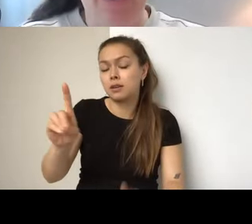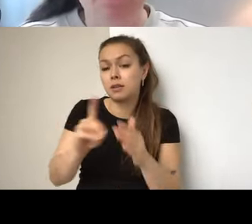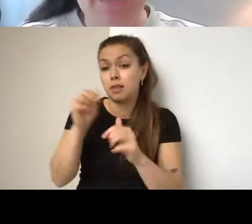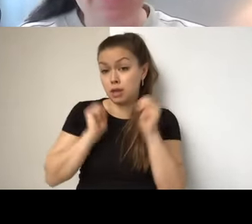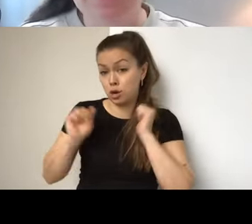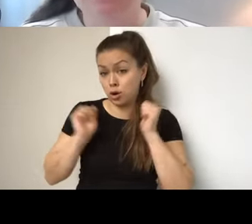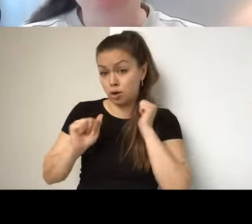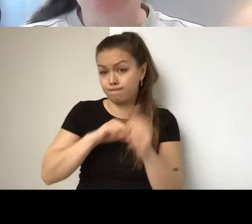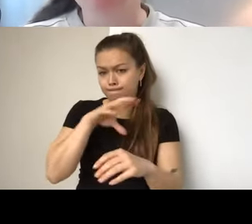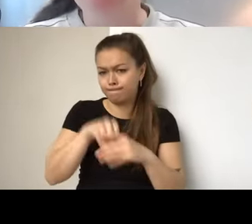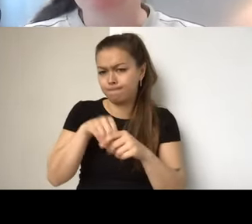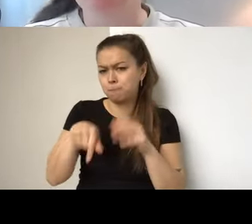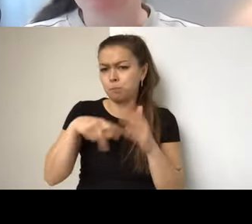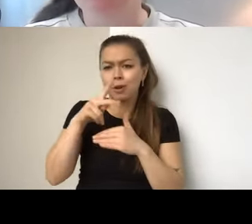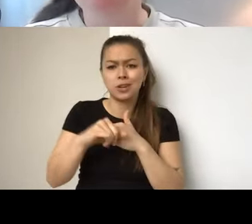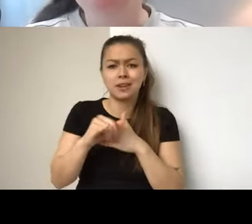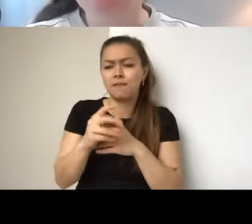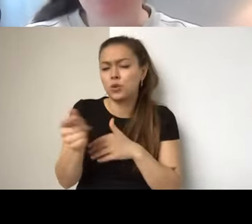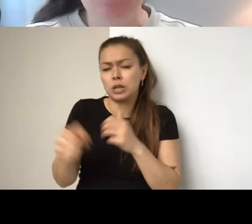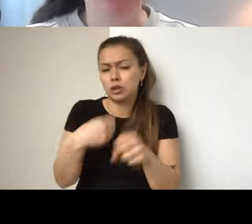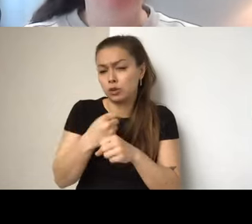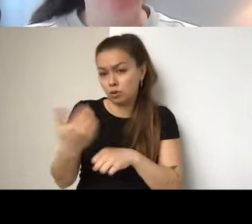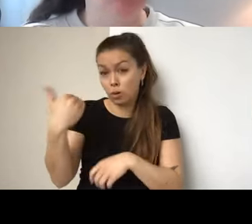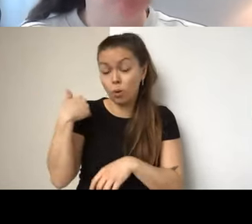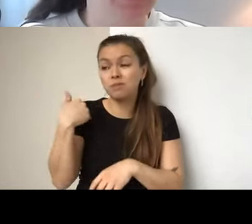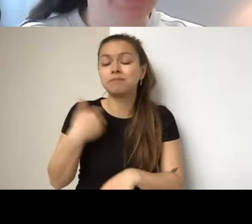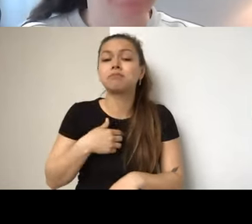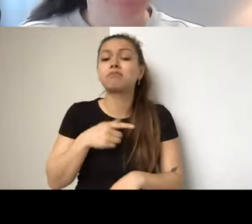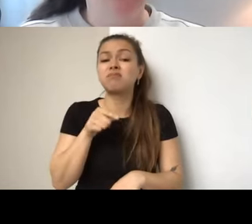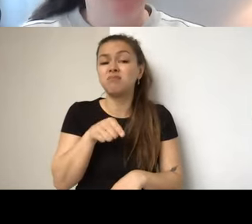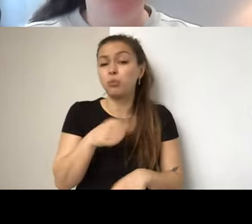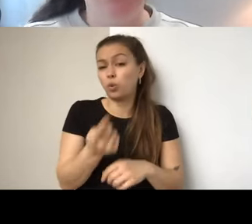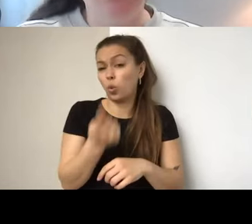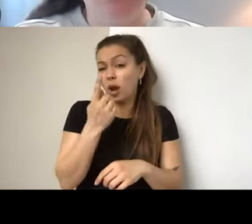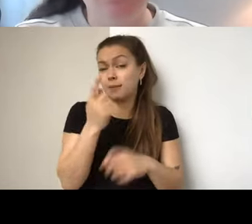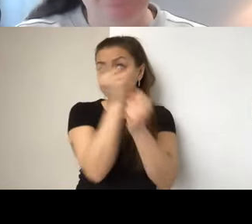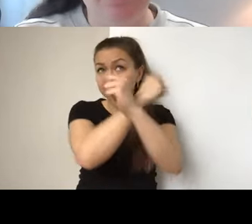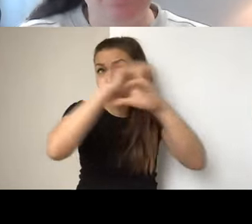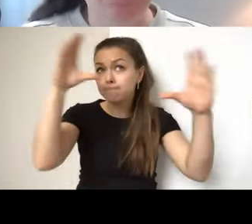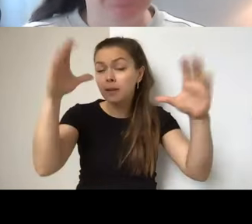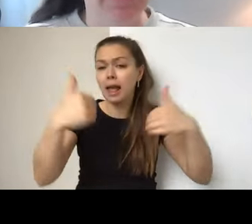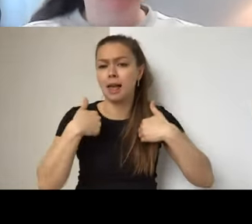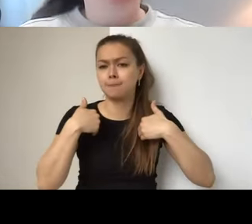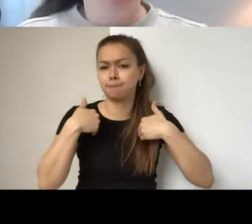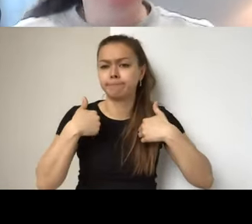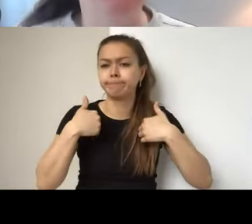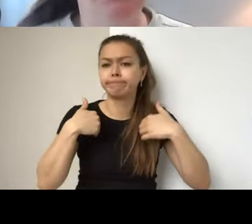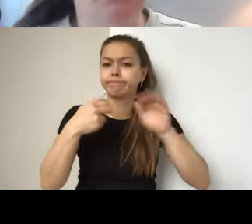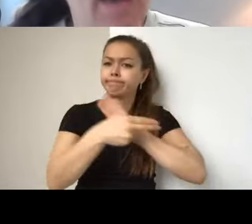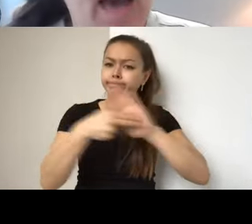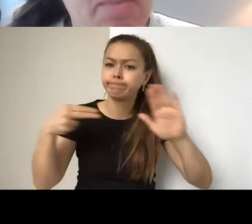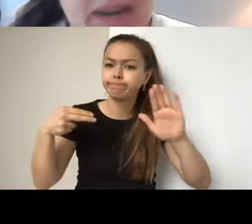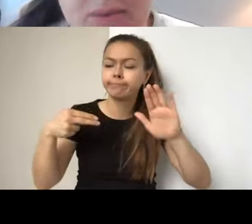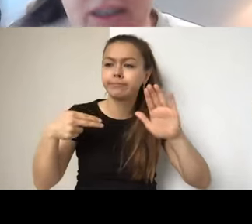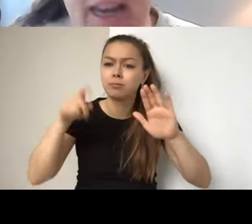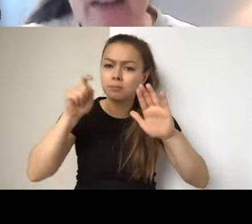they have a mandate as part of their their strategic plans that they wanted to increase accessibility, but it was something